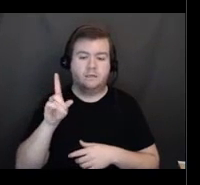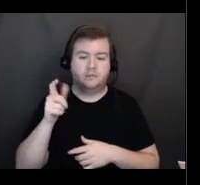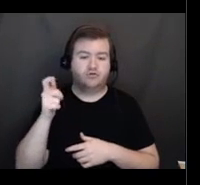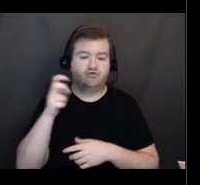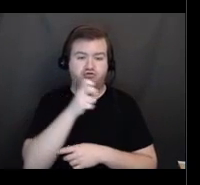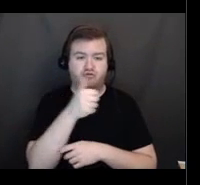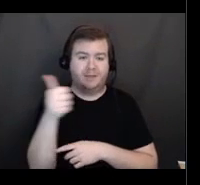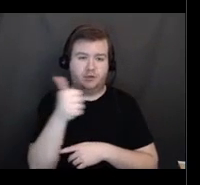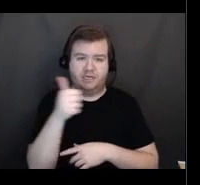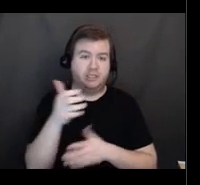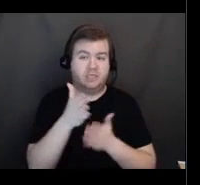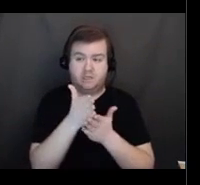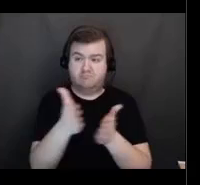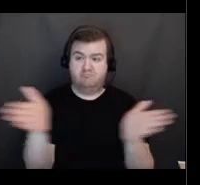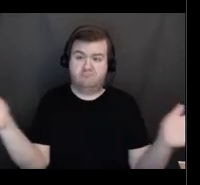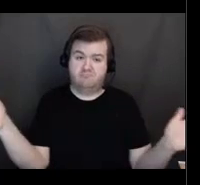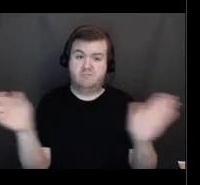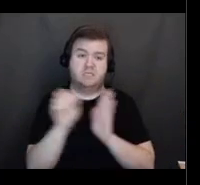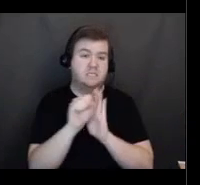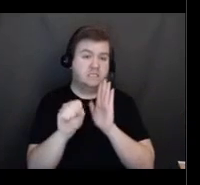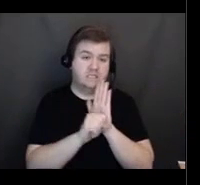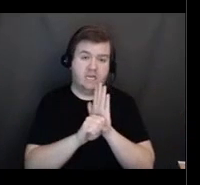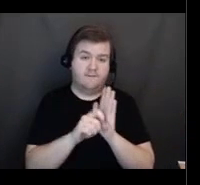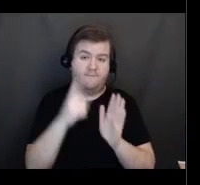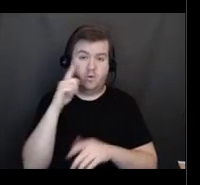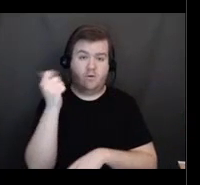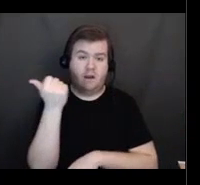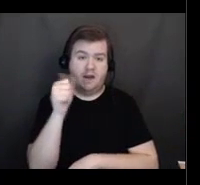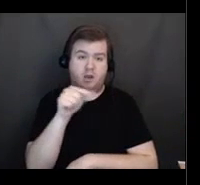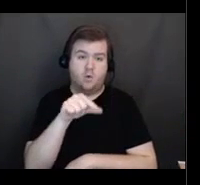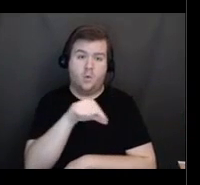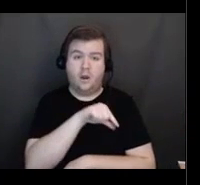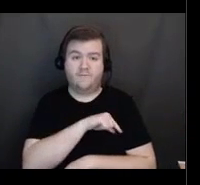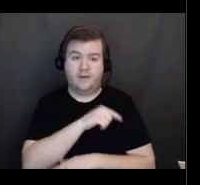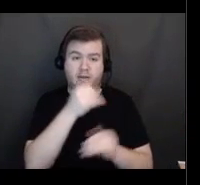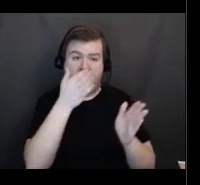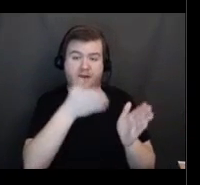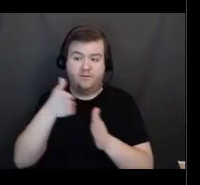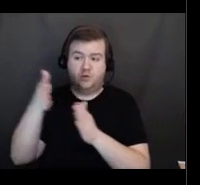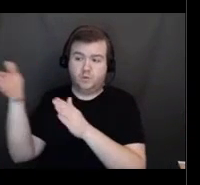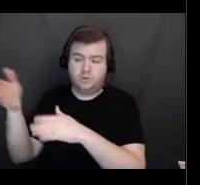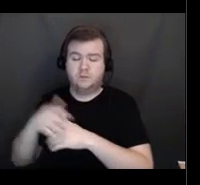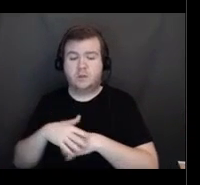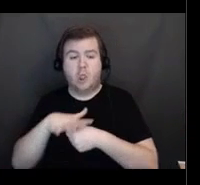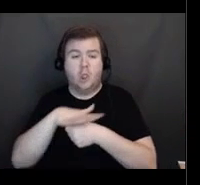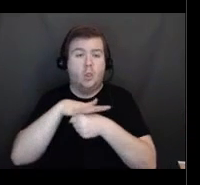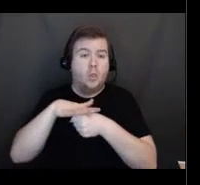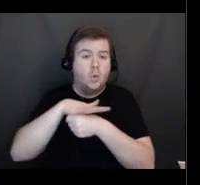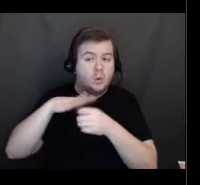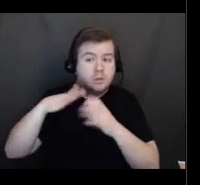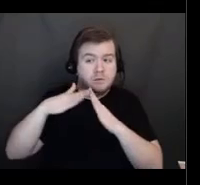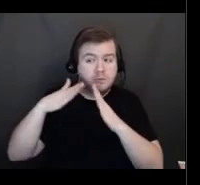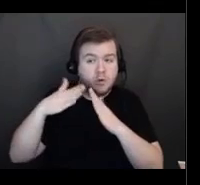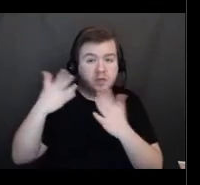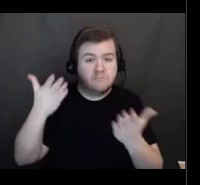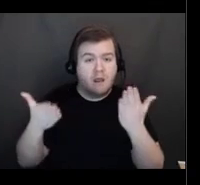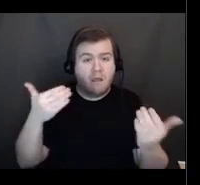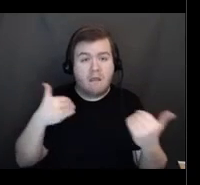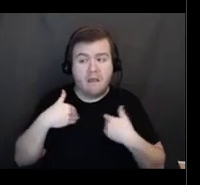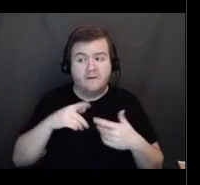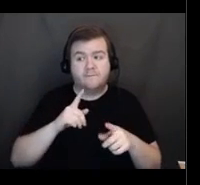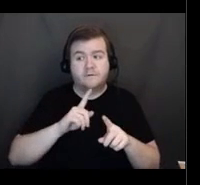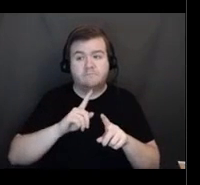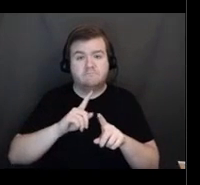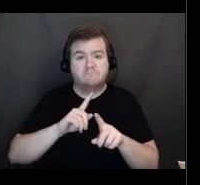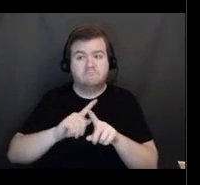qualified individuals. Providers and local community services may have been able to meet the transportation needs of their